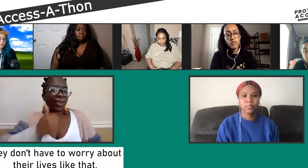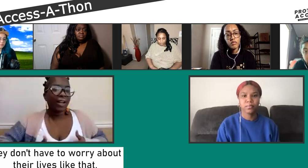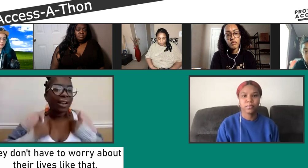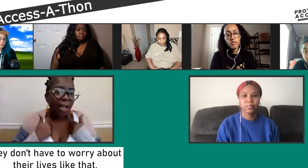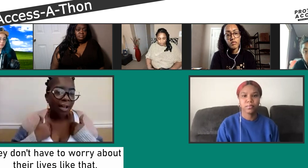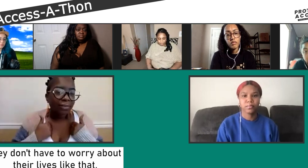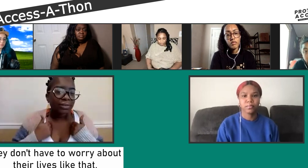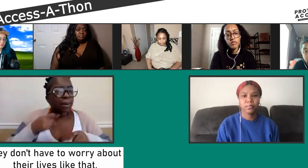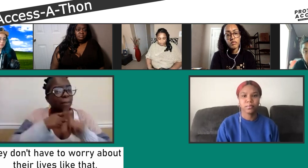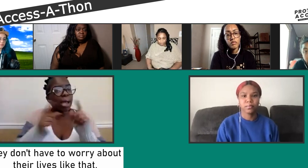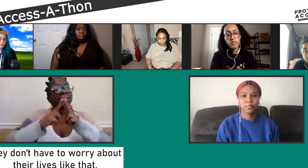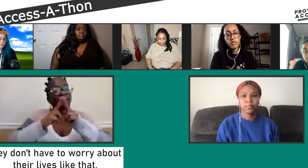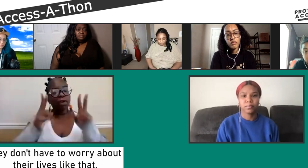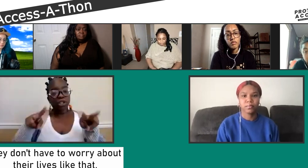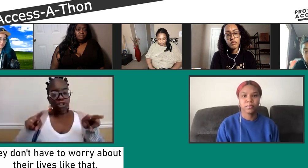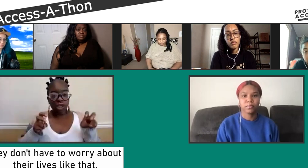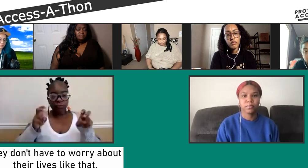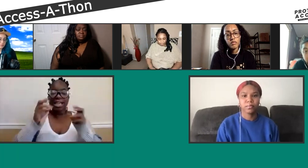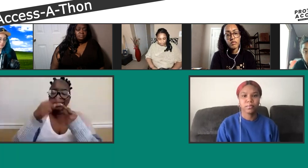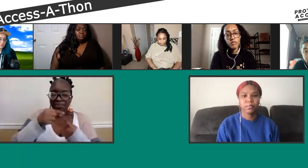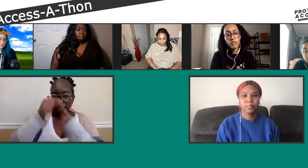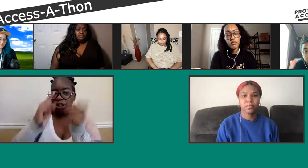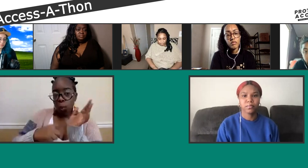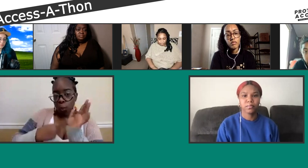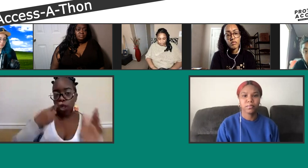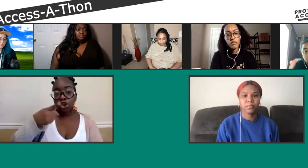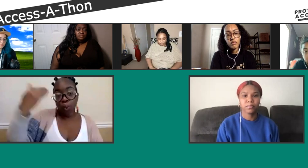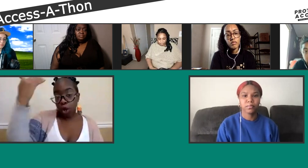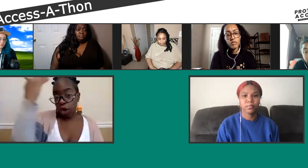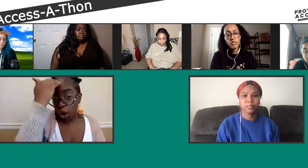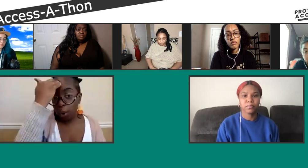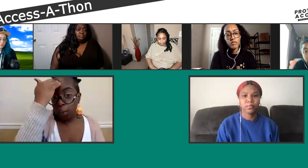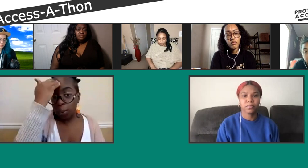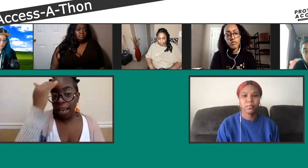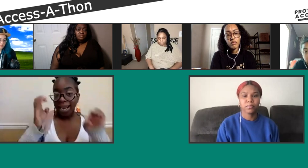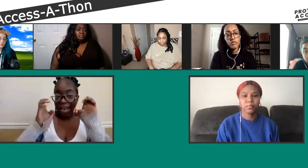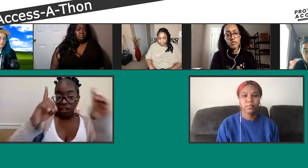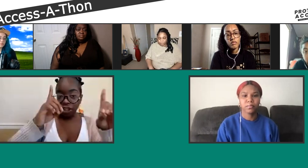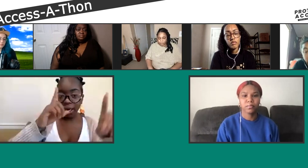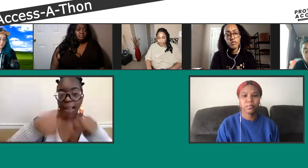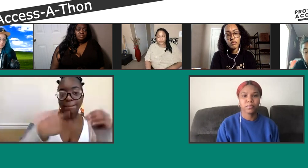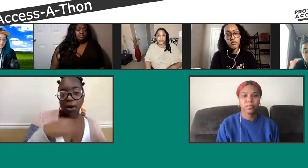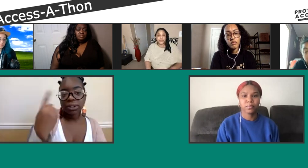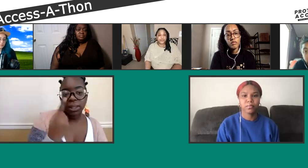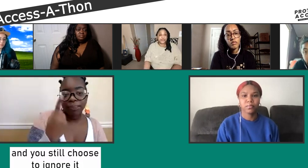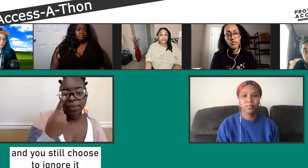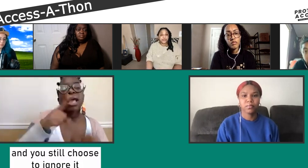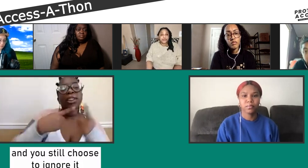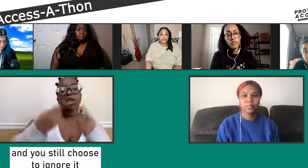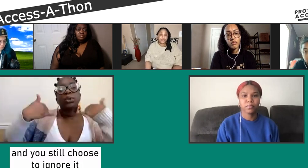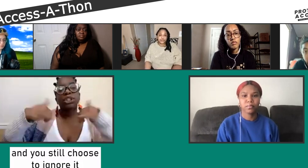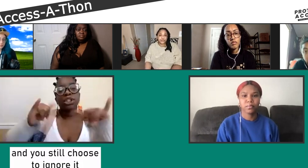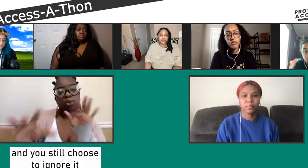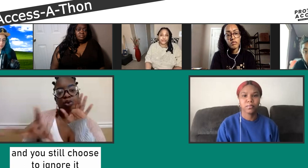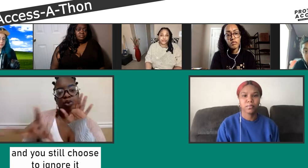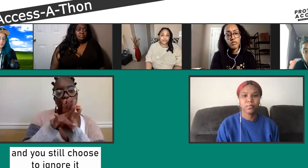There's some people that don't have to worry about their life as much, and that's just very selfish, especially when you already know, and you're